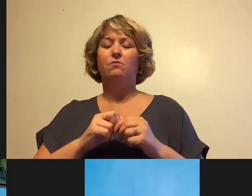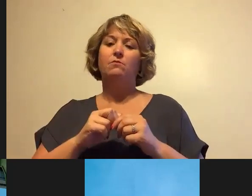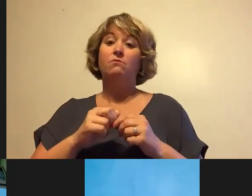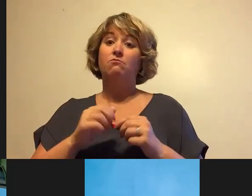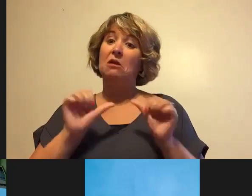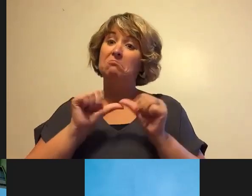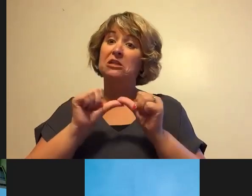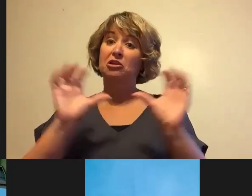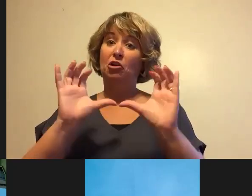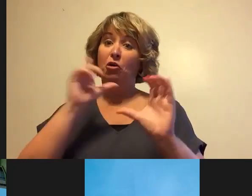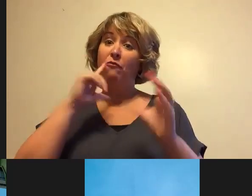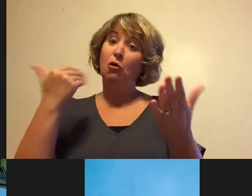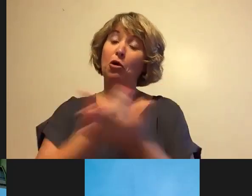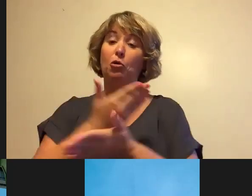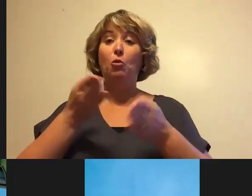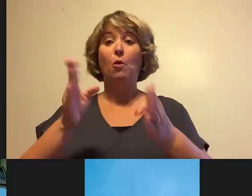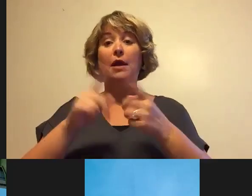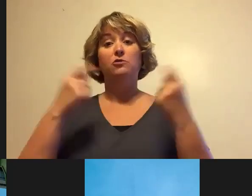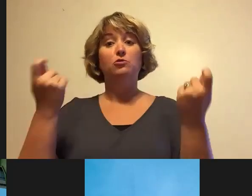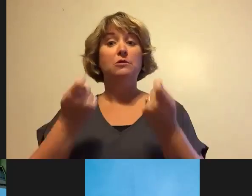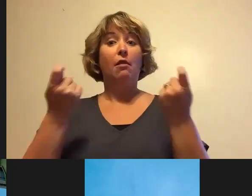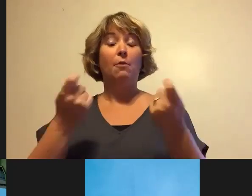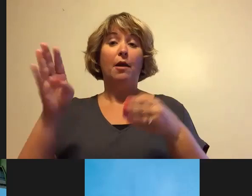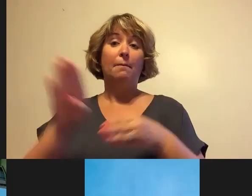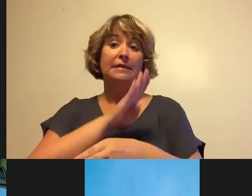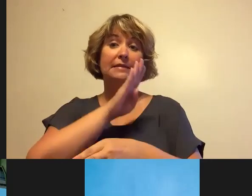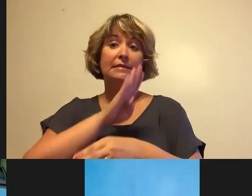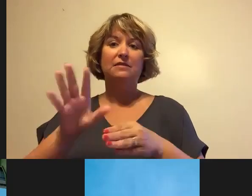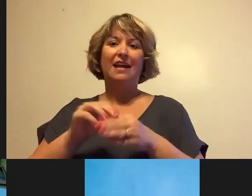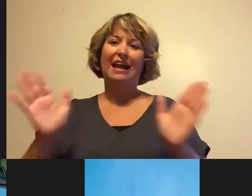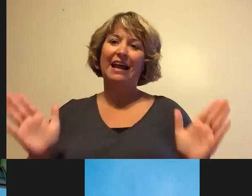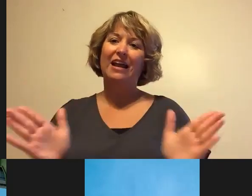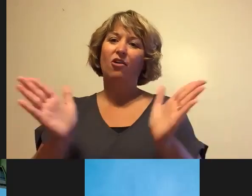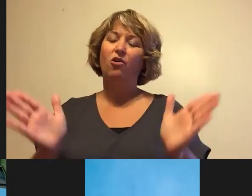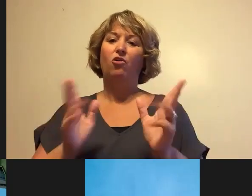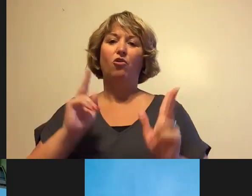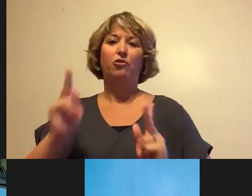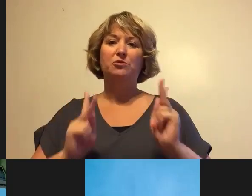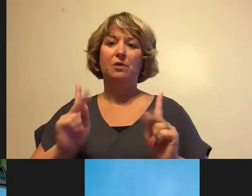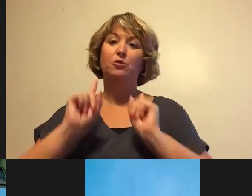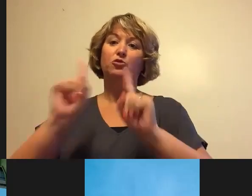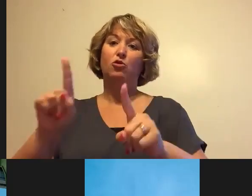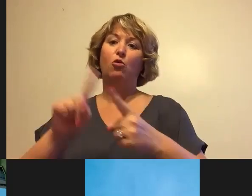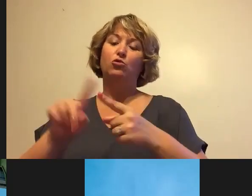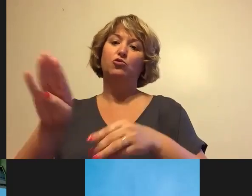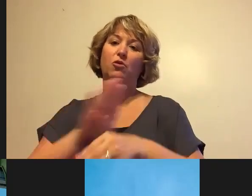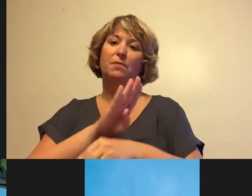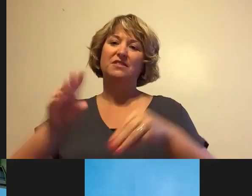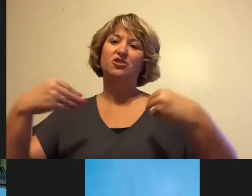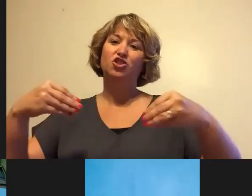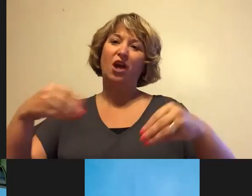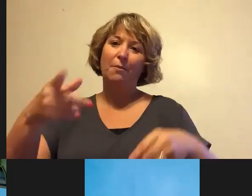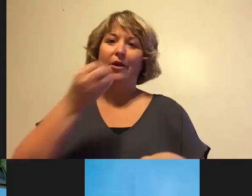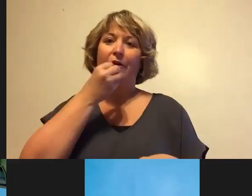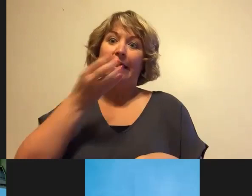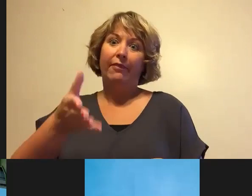we can celebrate businesses, as well as encourage people to go to the businesses, shop there, eat there, play